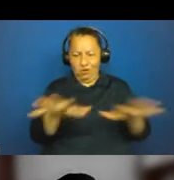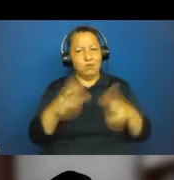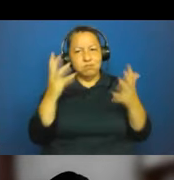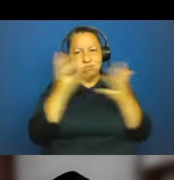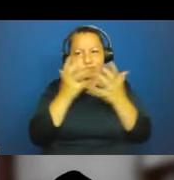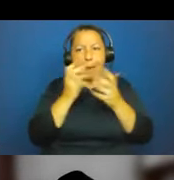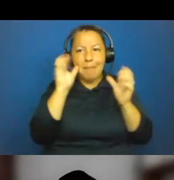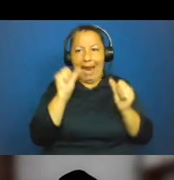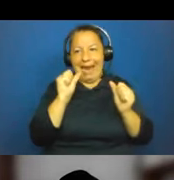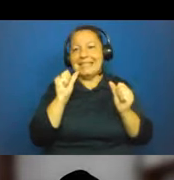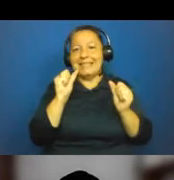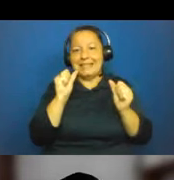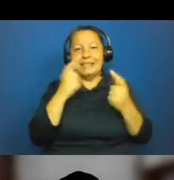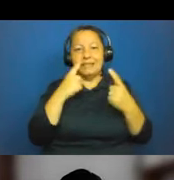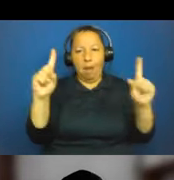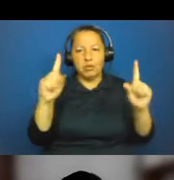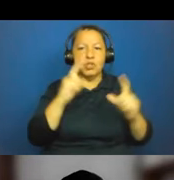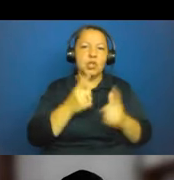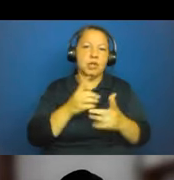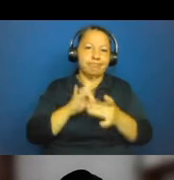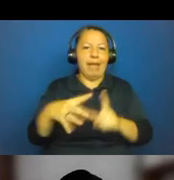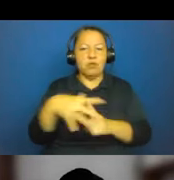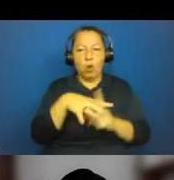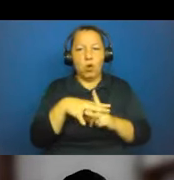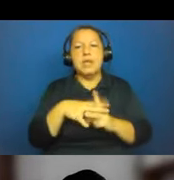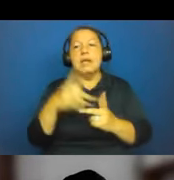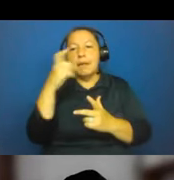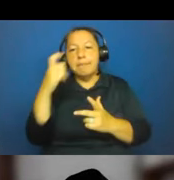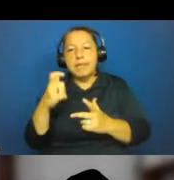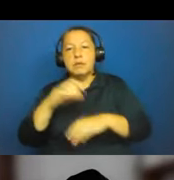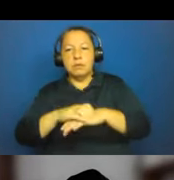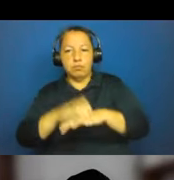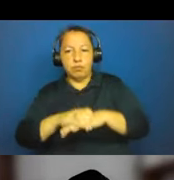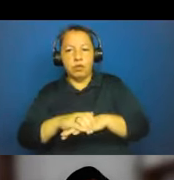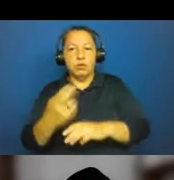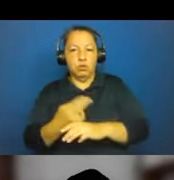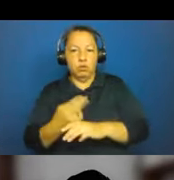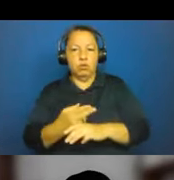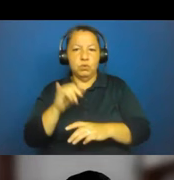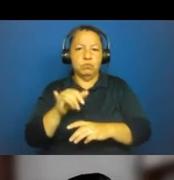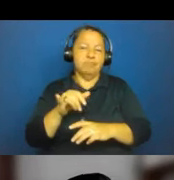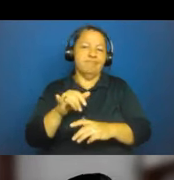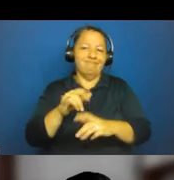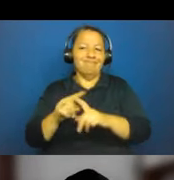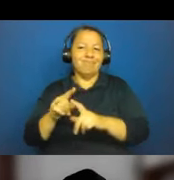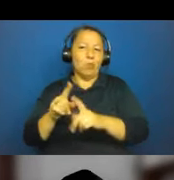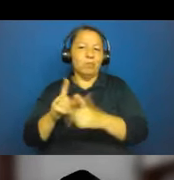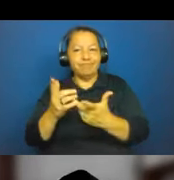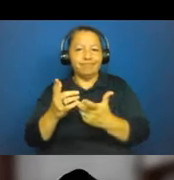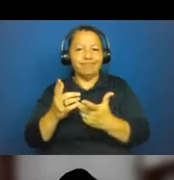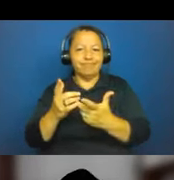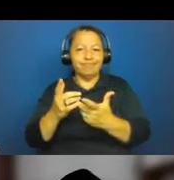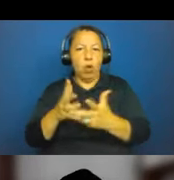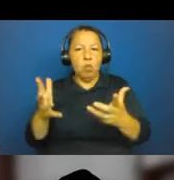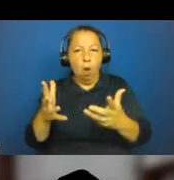this is basically due to the fact that the British leveled sugar duties across the British colonies. So it made it a very strong impetus